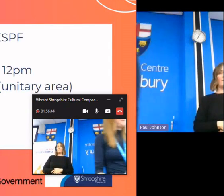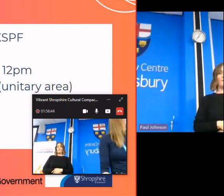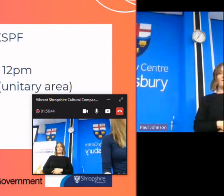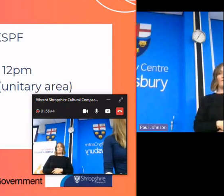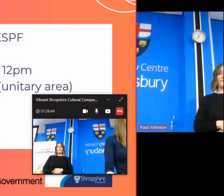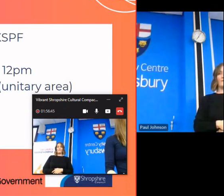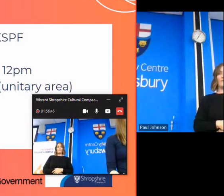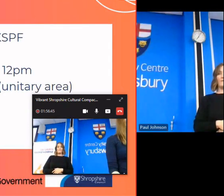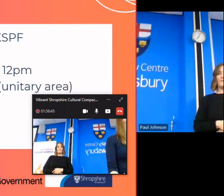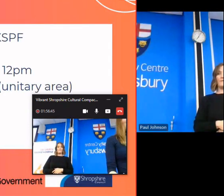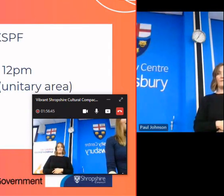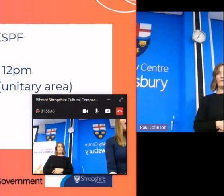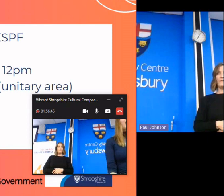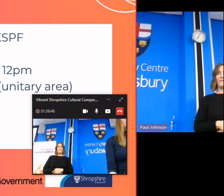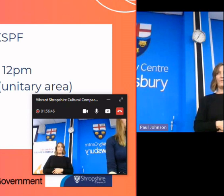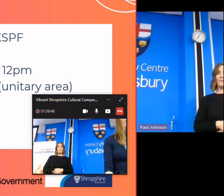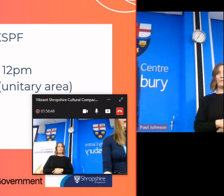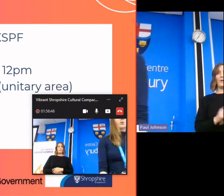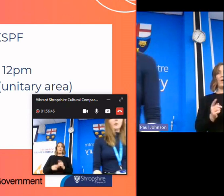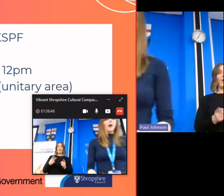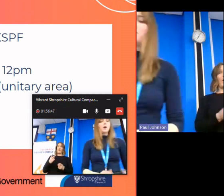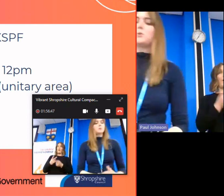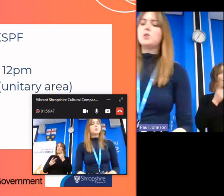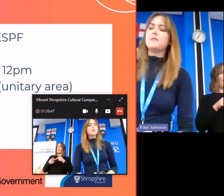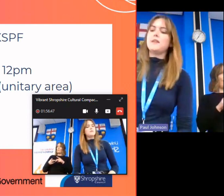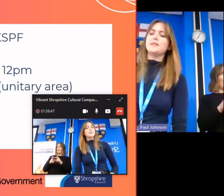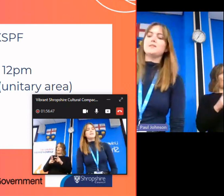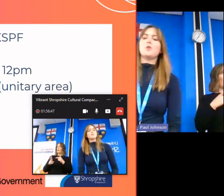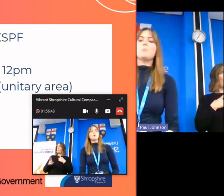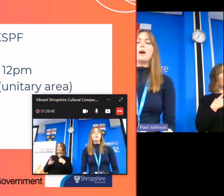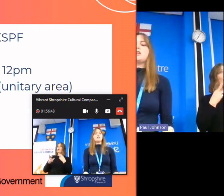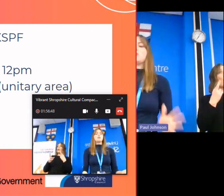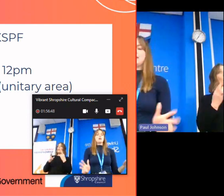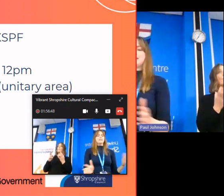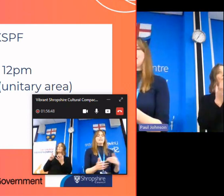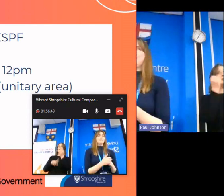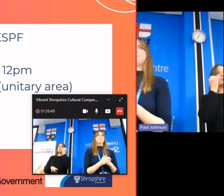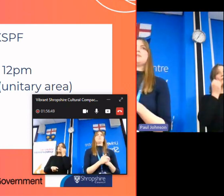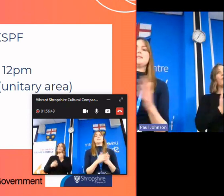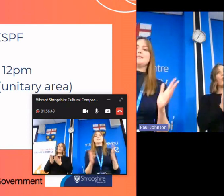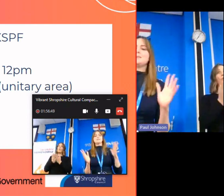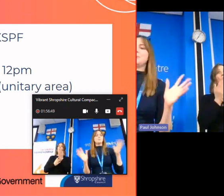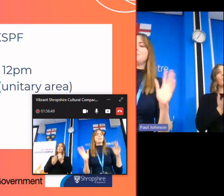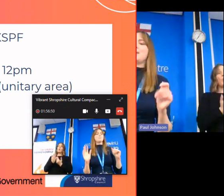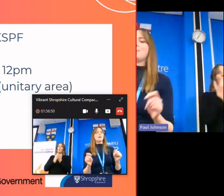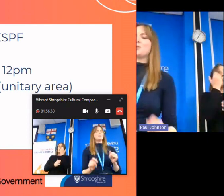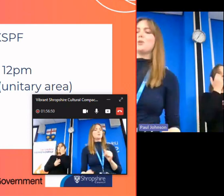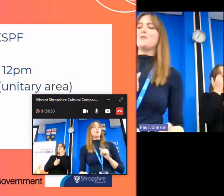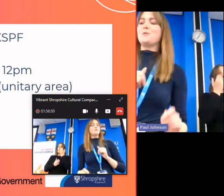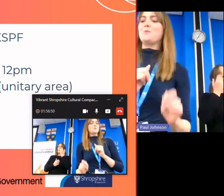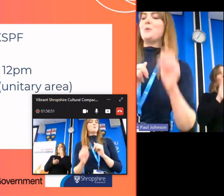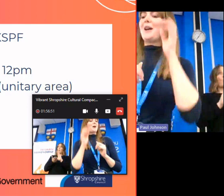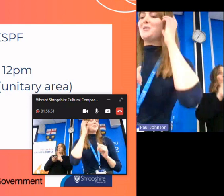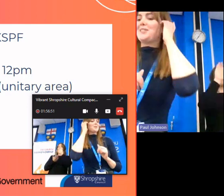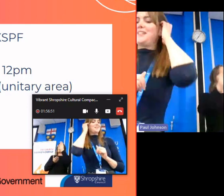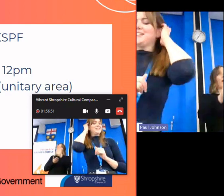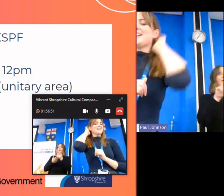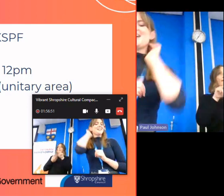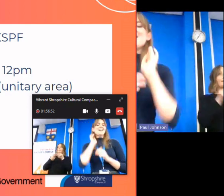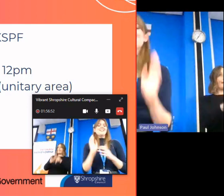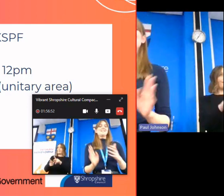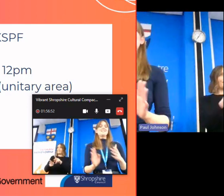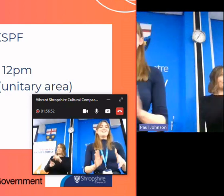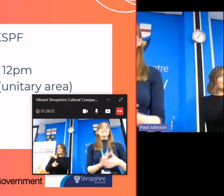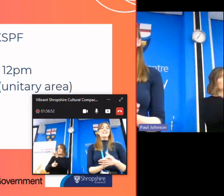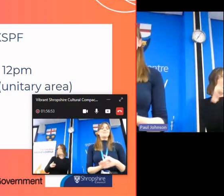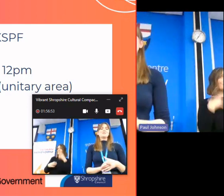another way in which we hope to achieve this is through our brand new grant scheme so this is i'm sure a lot of you are quite interested